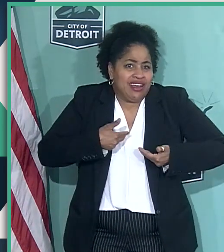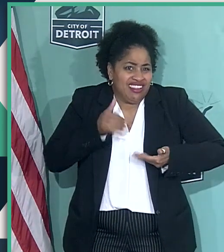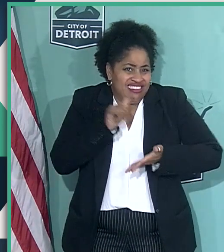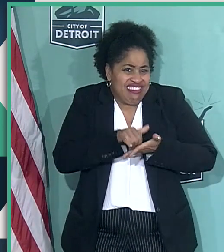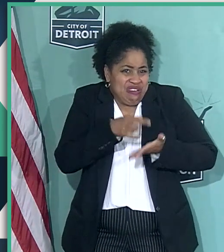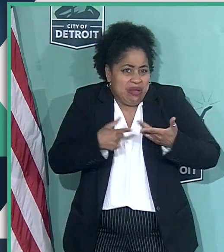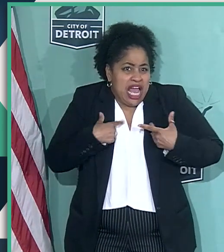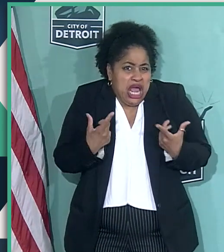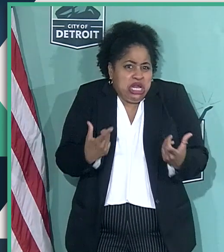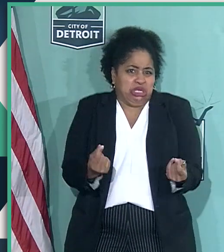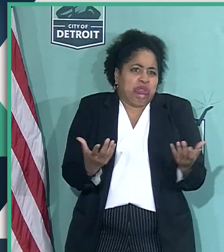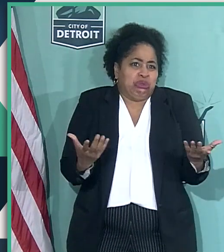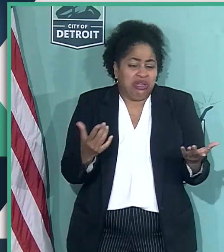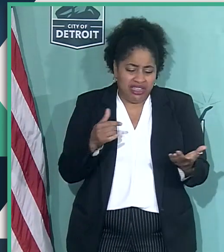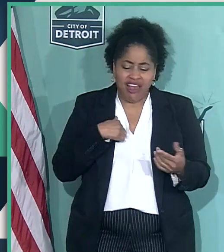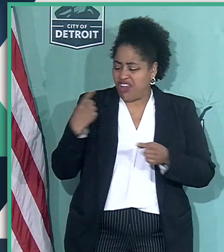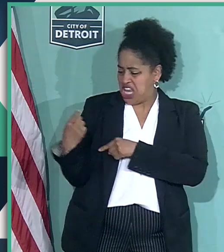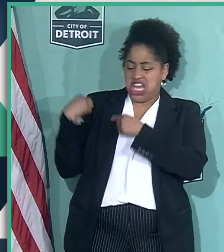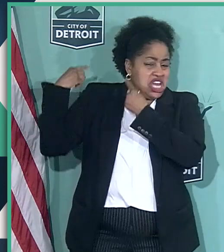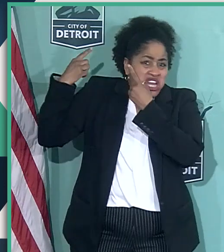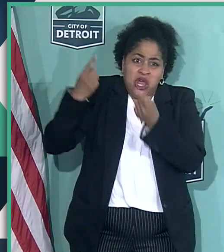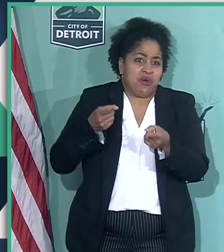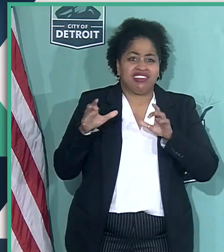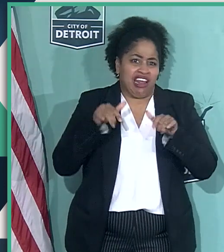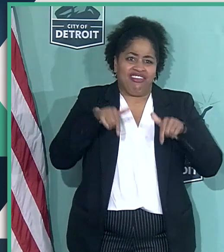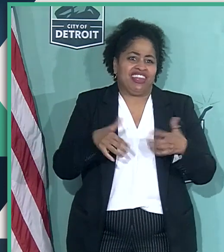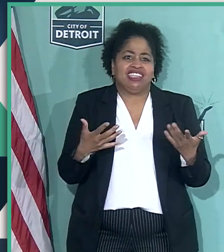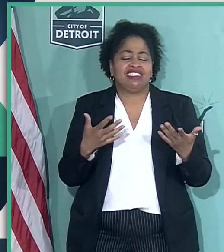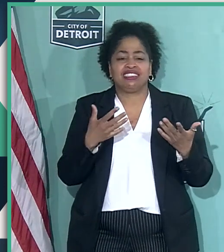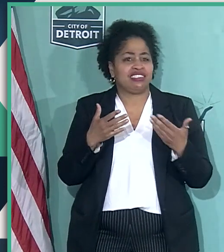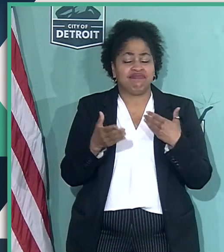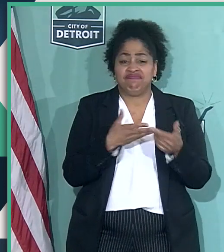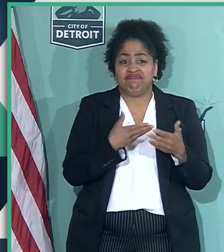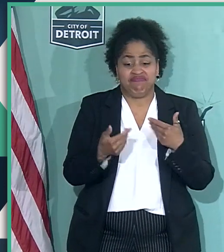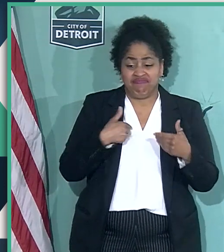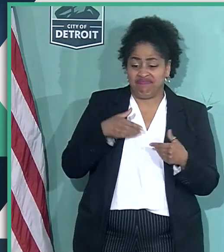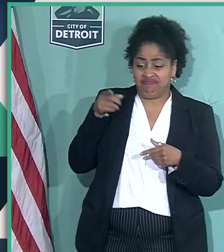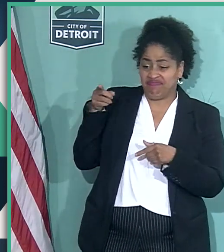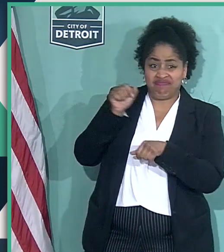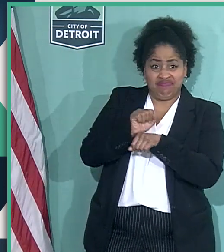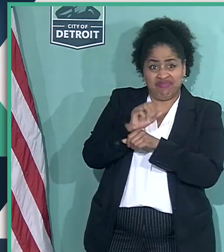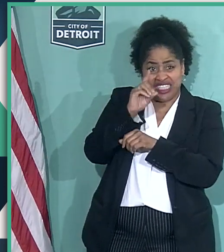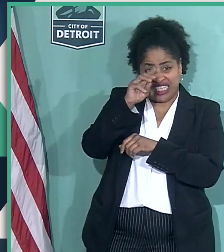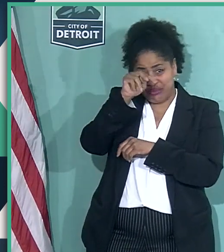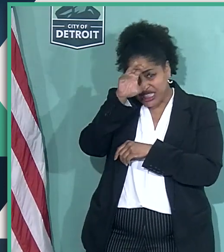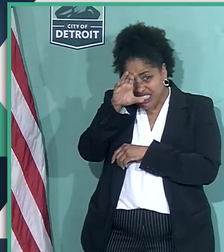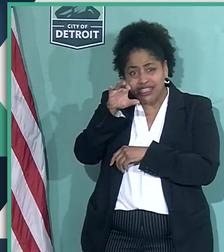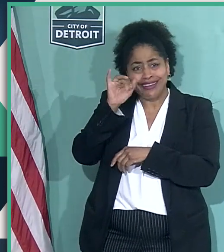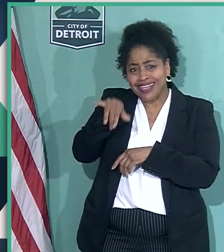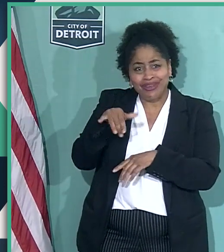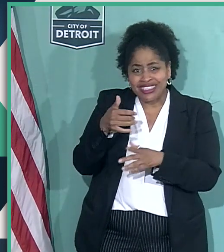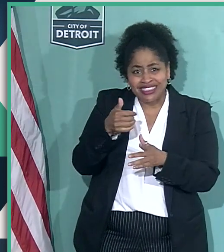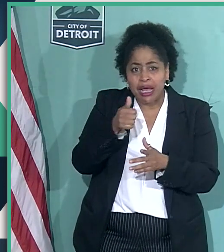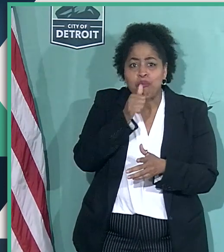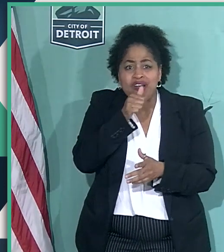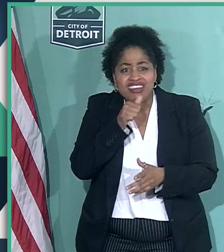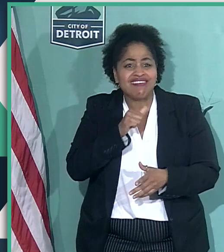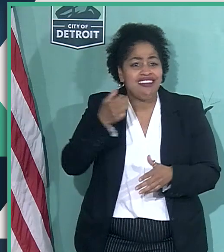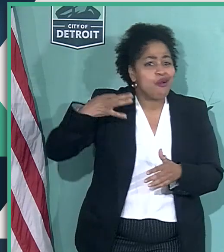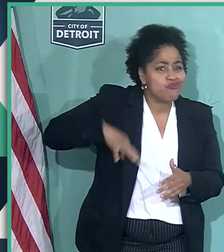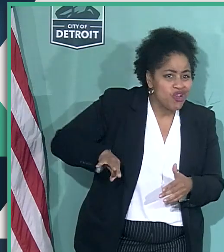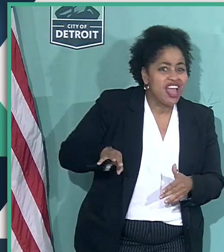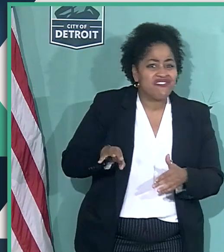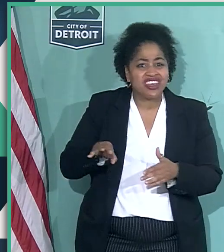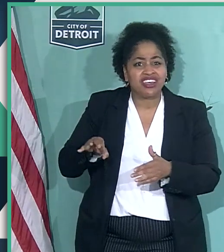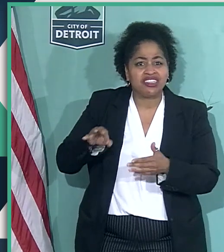do. This is what I have always done. And even when I was at the DMC, I mean, that's, that's, that, that was a private nonprofit, then